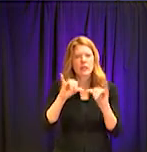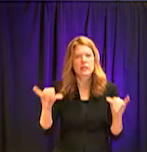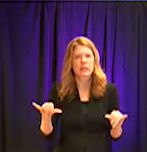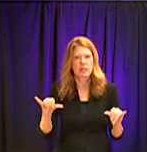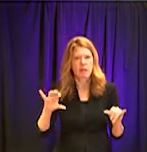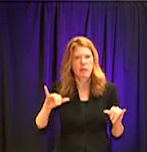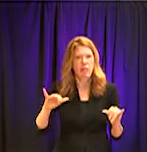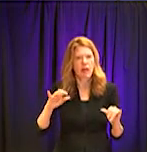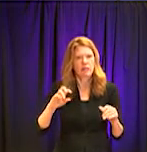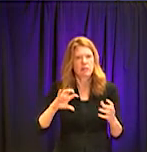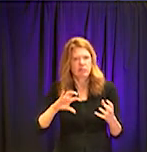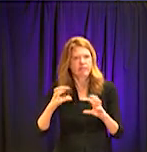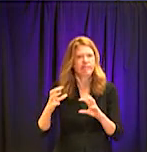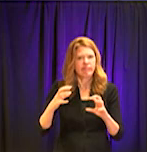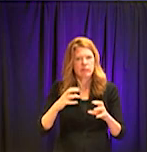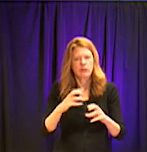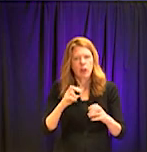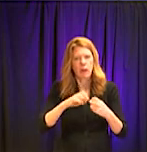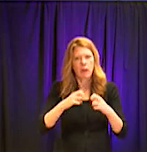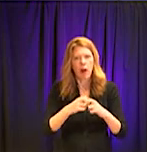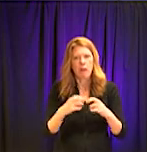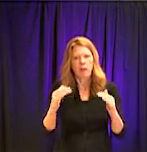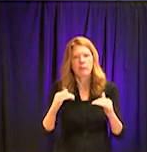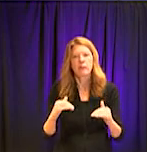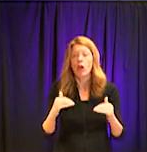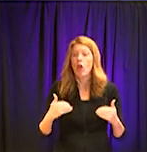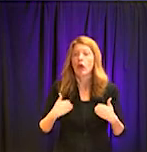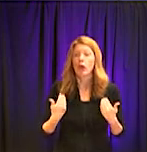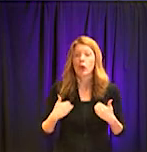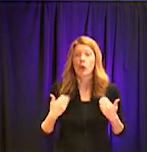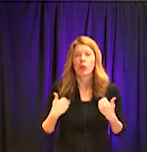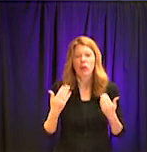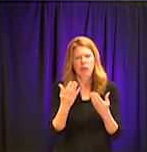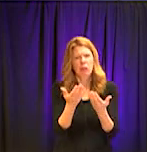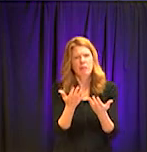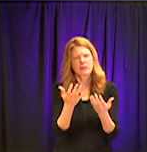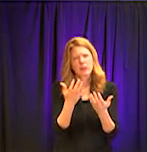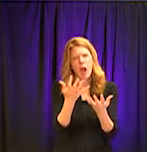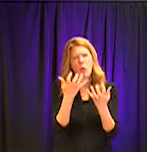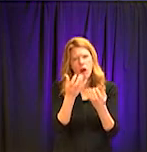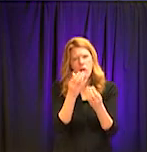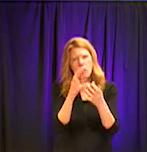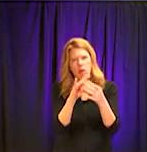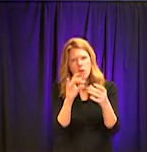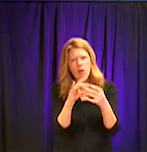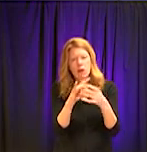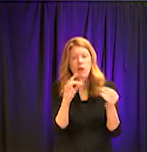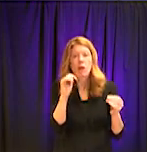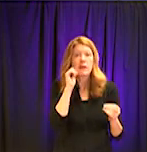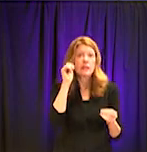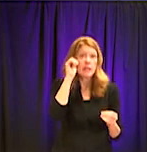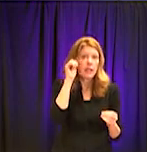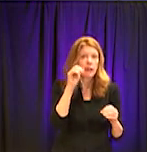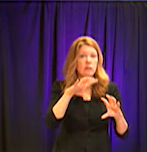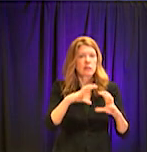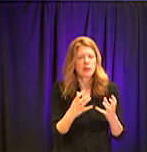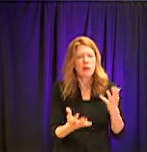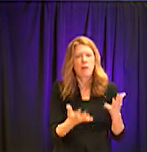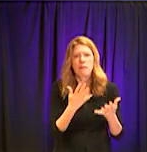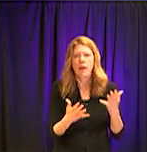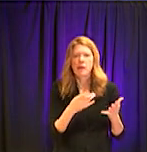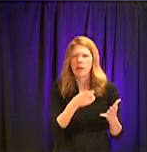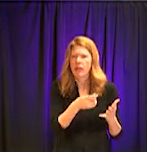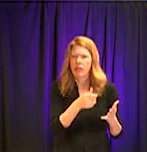as a pediatrician, yes, our kids think they're invincible, but here's the thing. Um, our, our teenagers may be asymptomatic